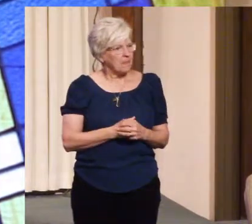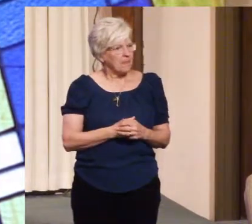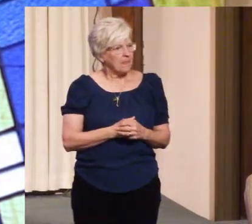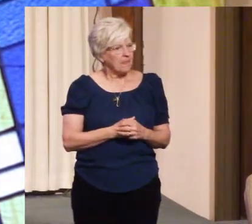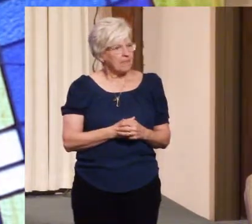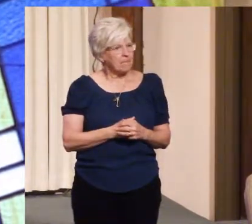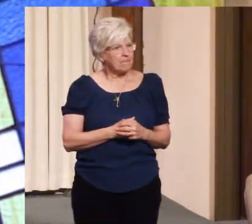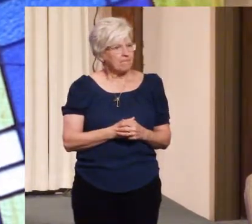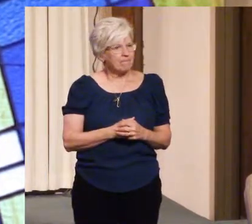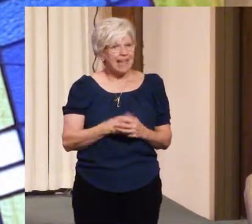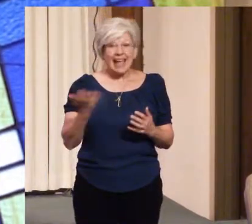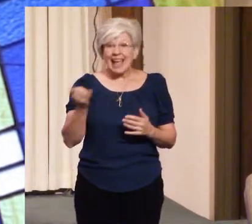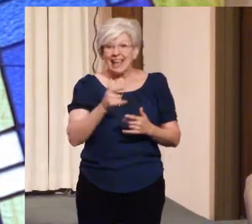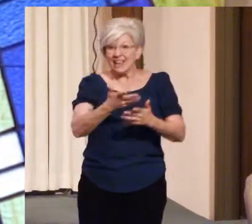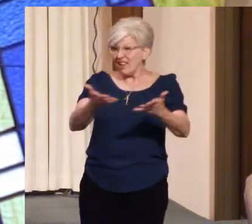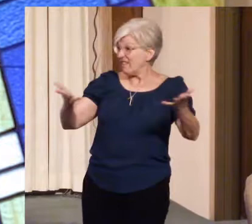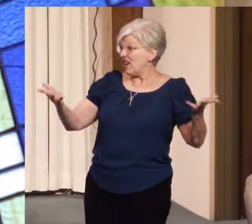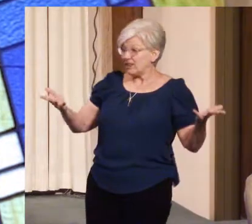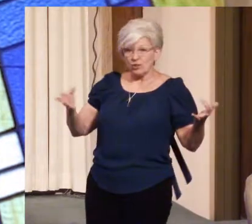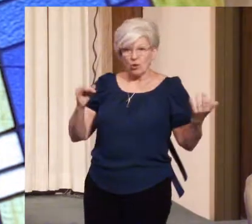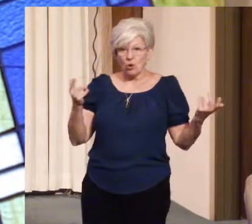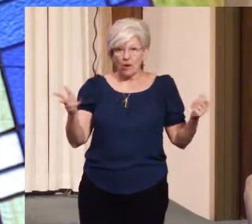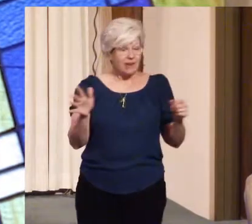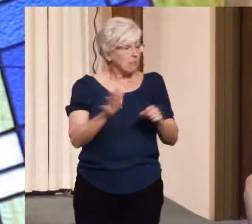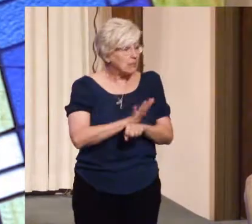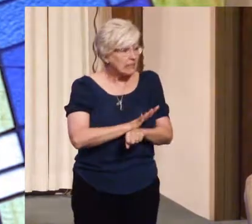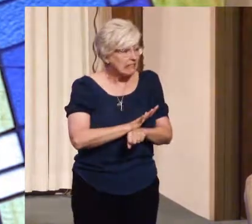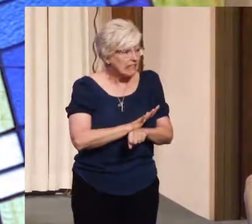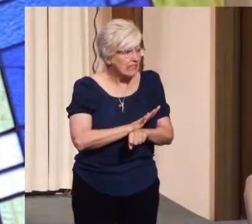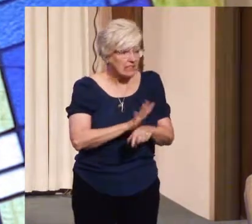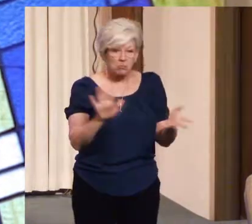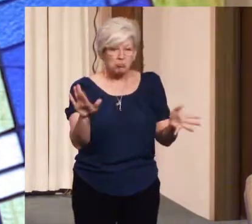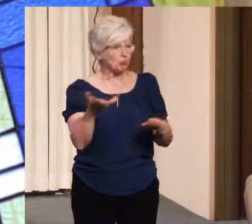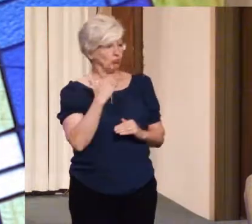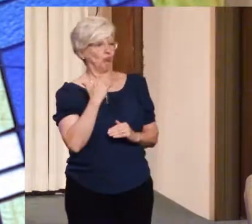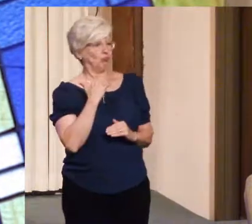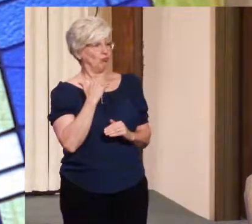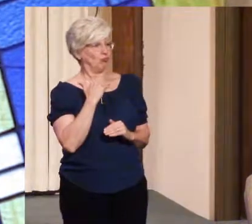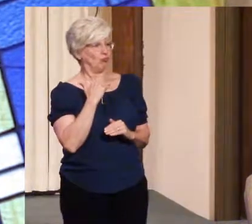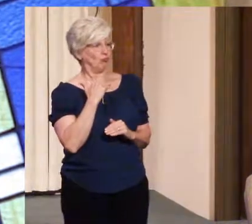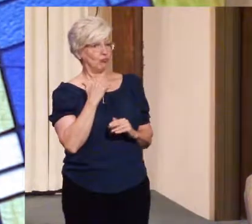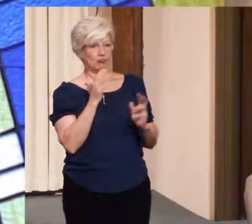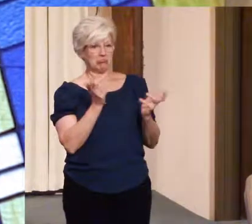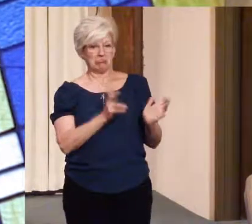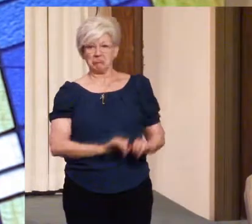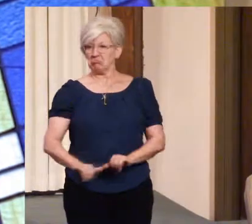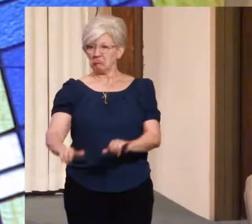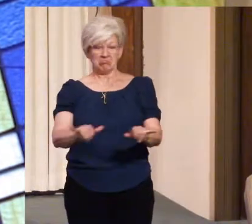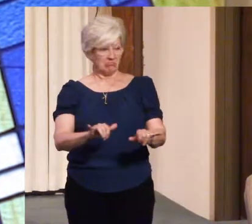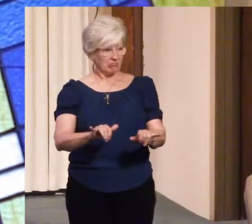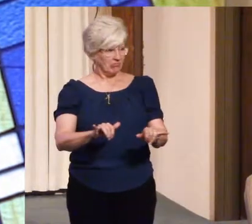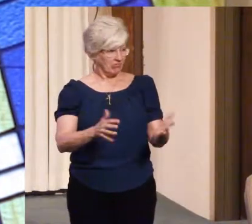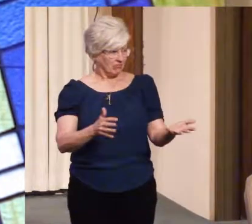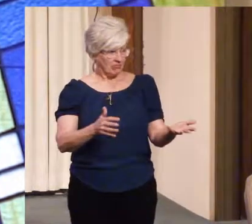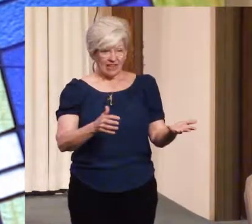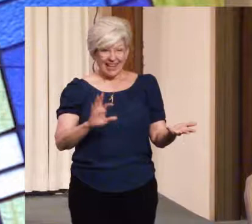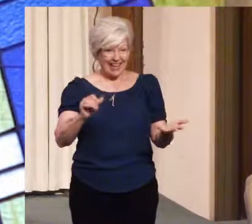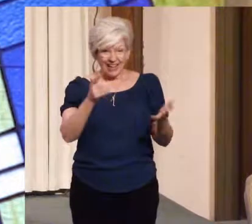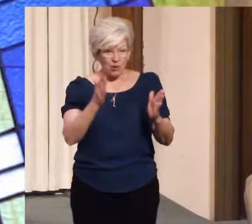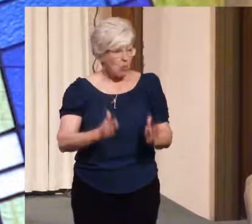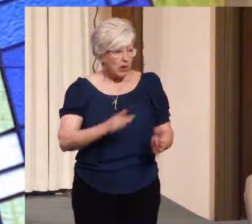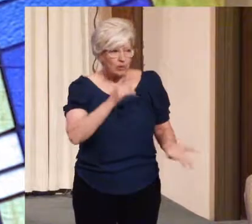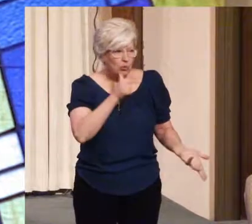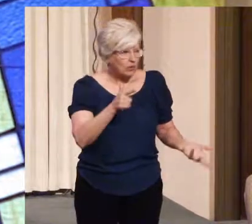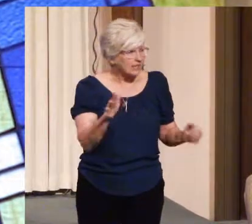Any of us who are completely happy with a status quo, right, any of us who are completely happy with the